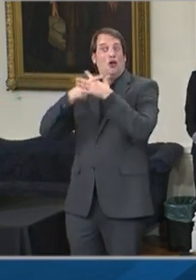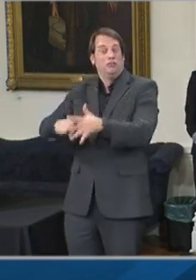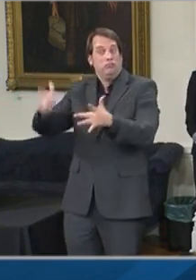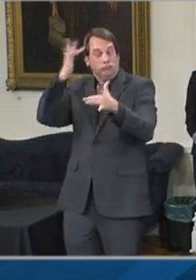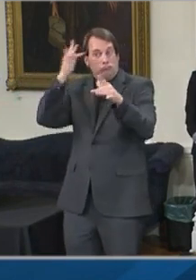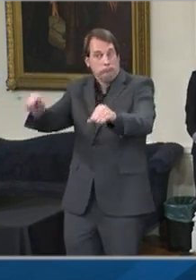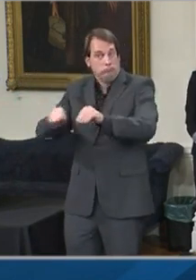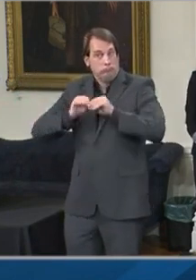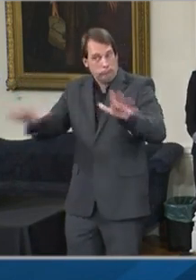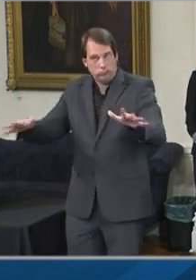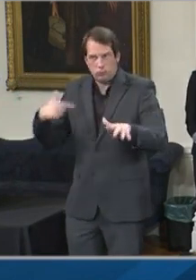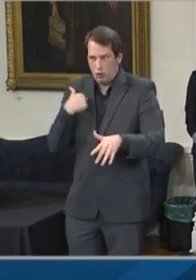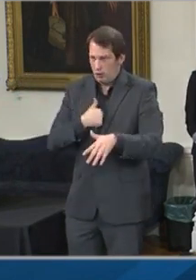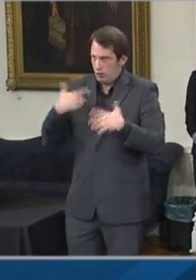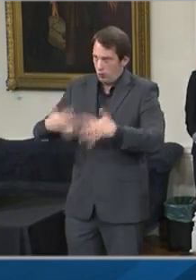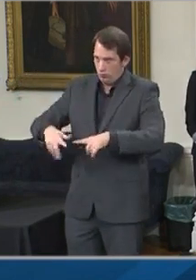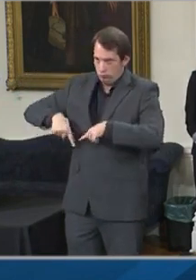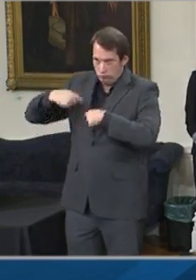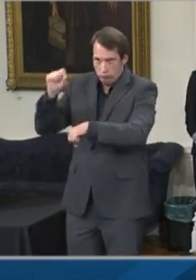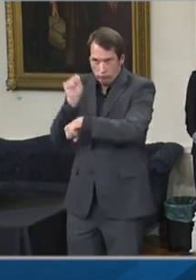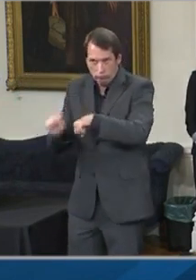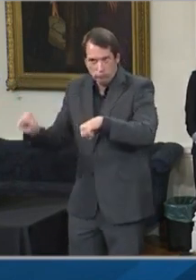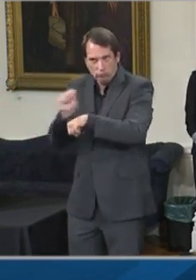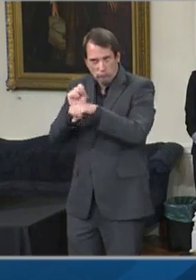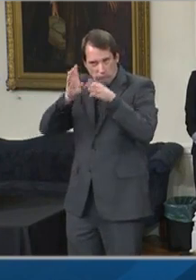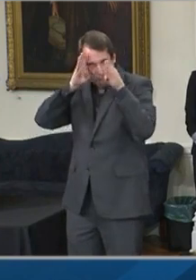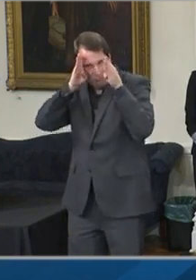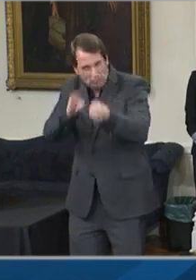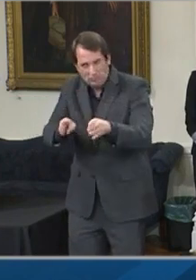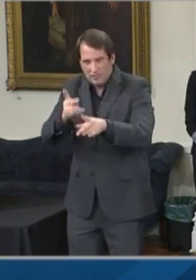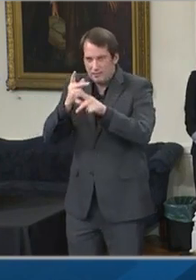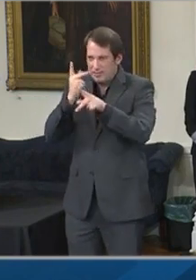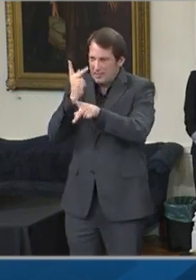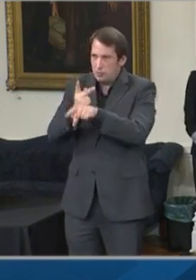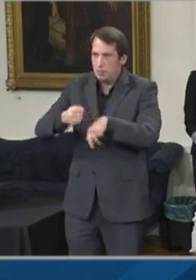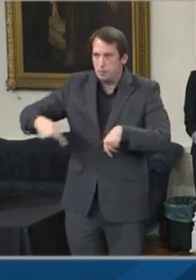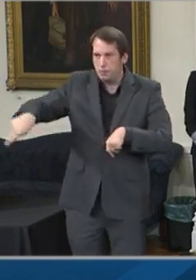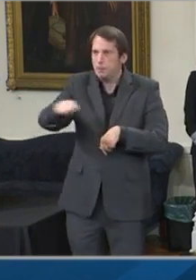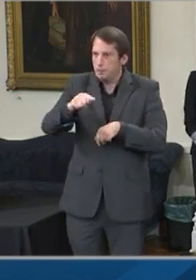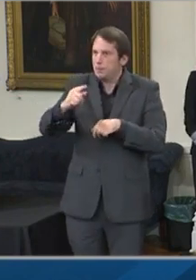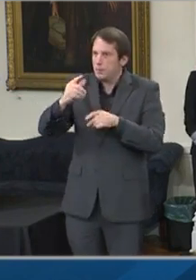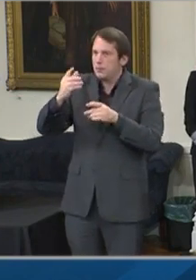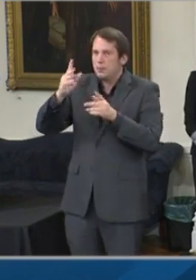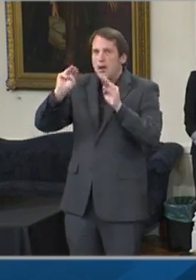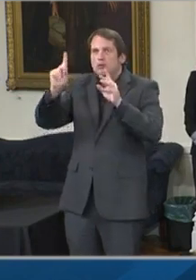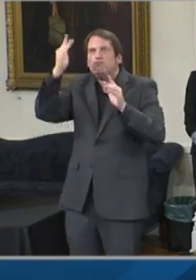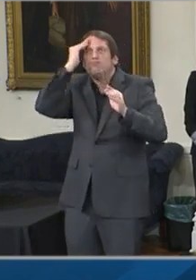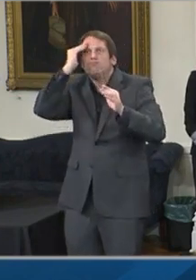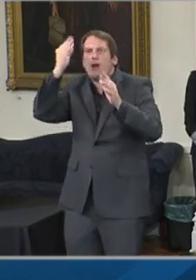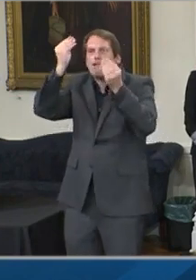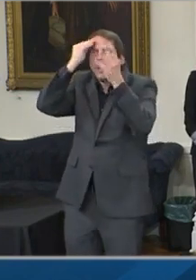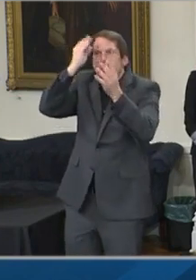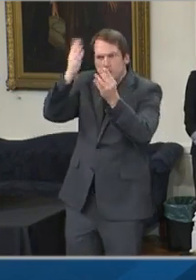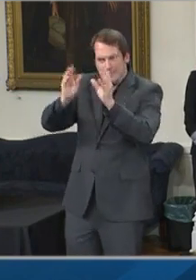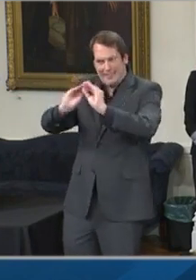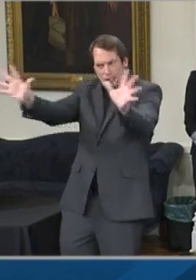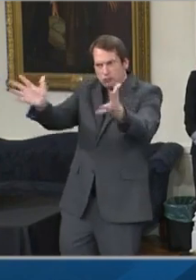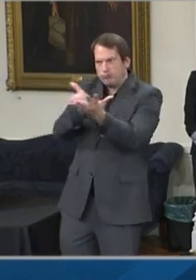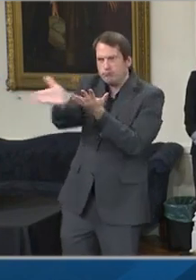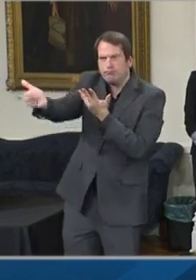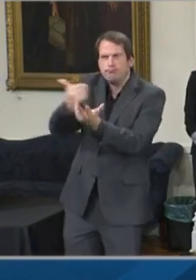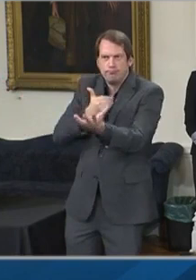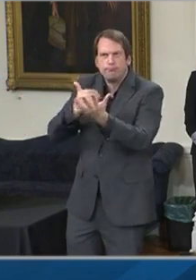keeping Marylanders informed, to being transparent, and to providing the facts as directly as I can.